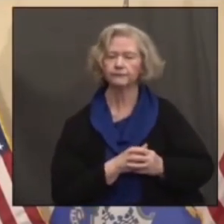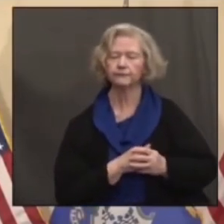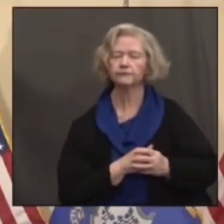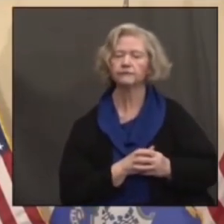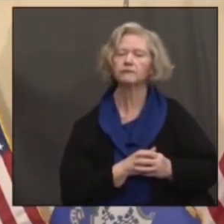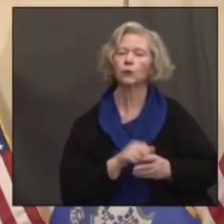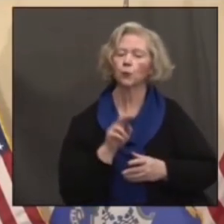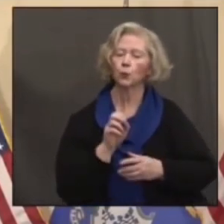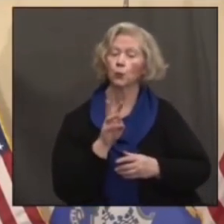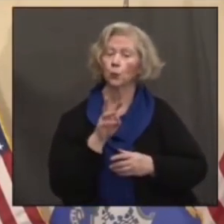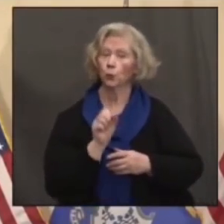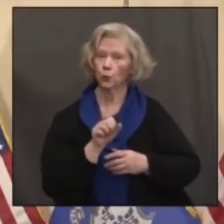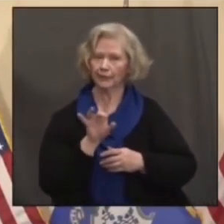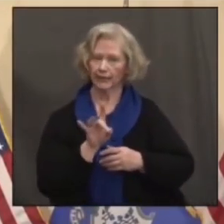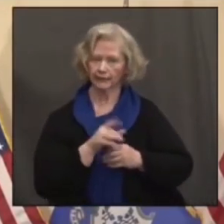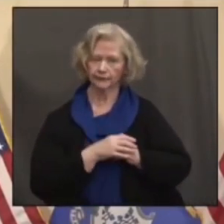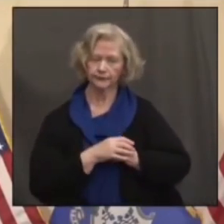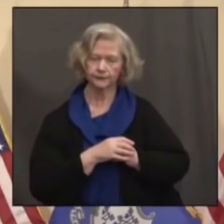News 8.